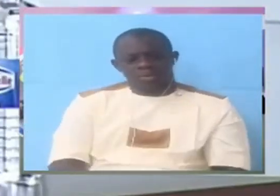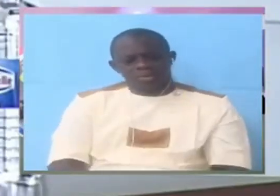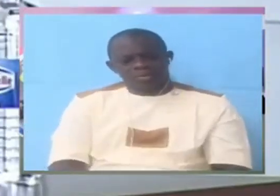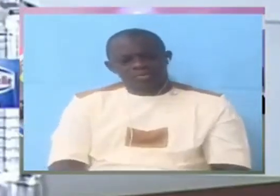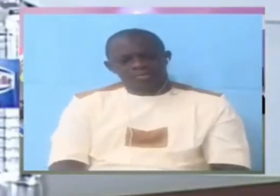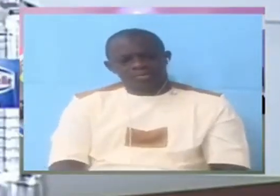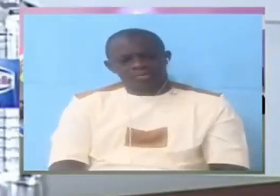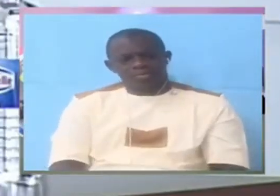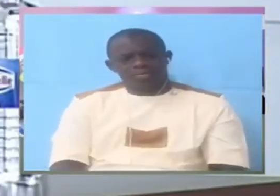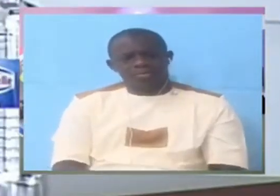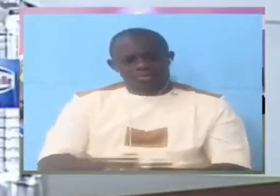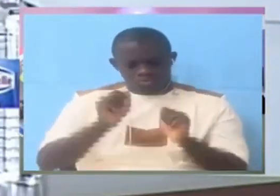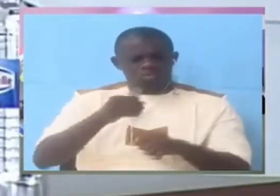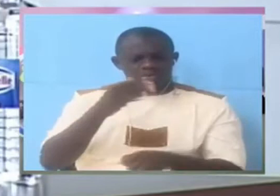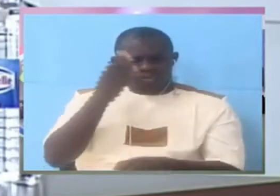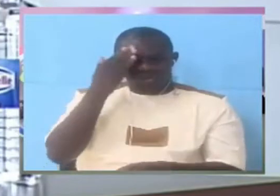missed why